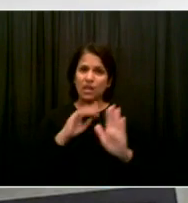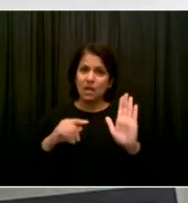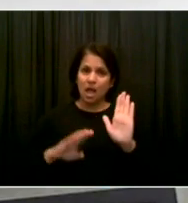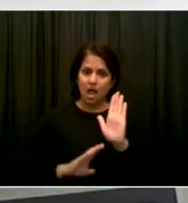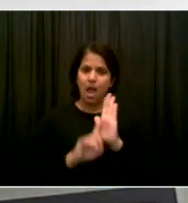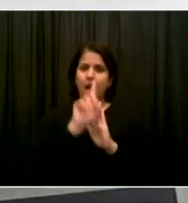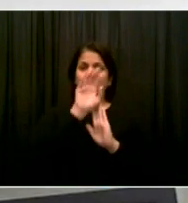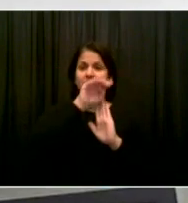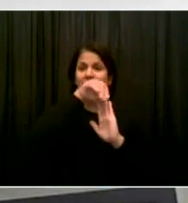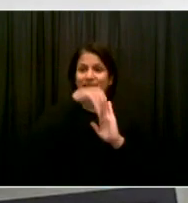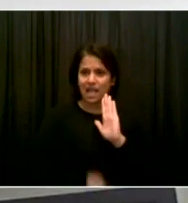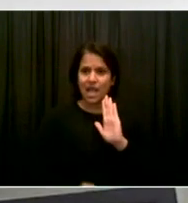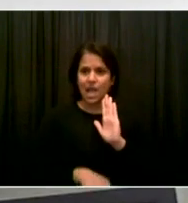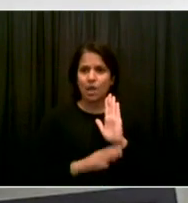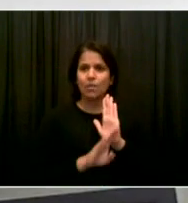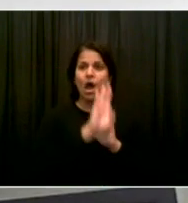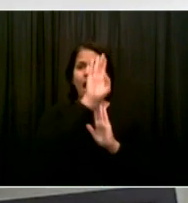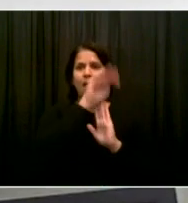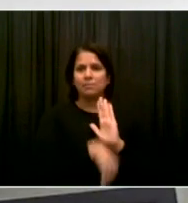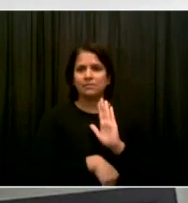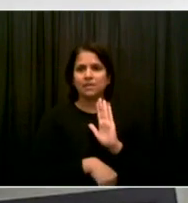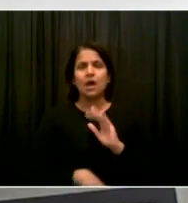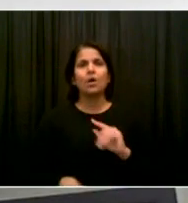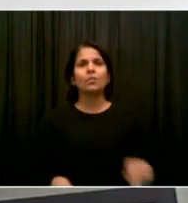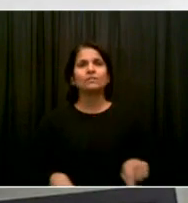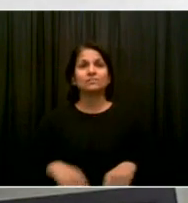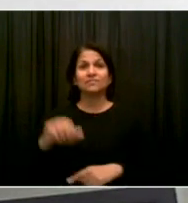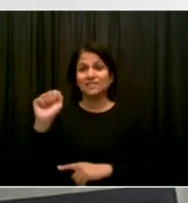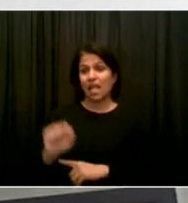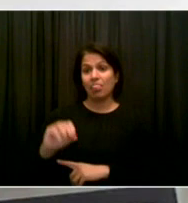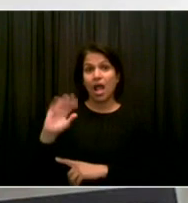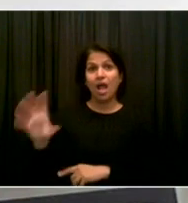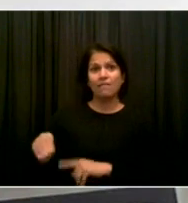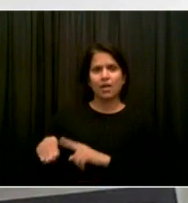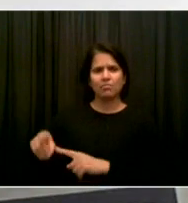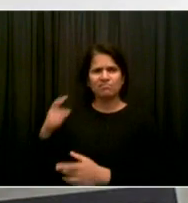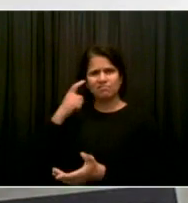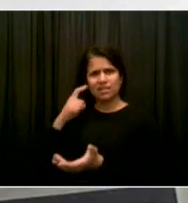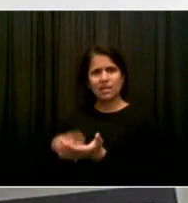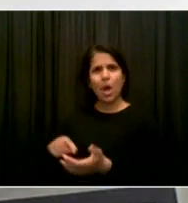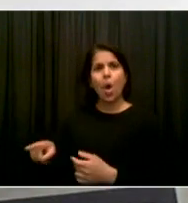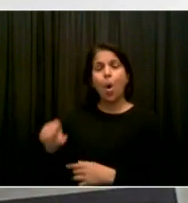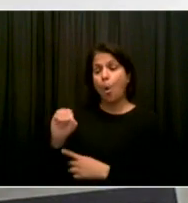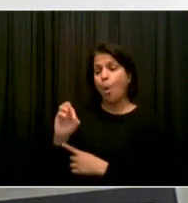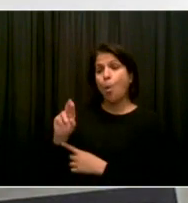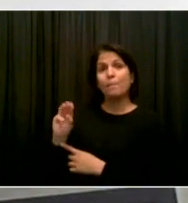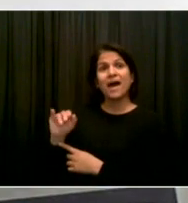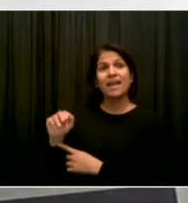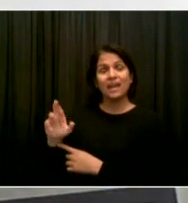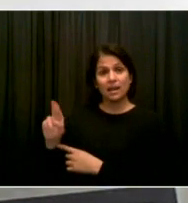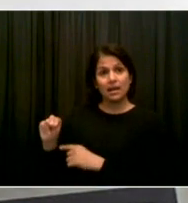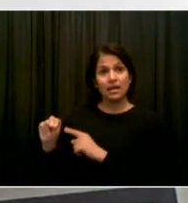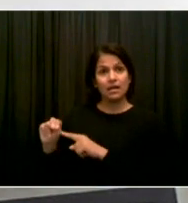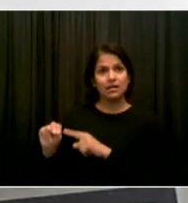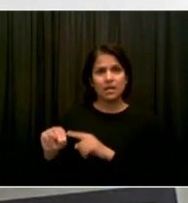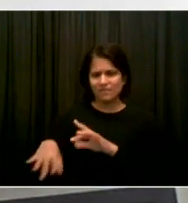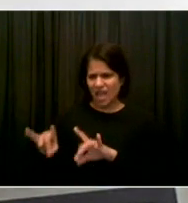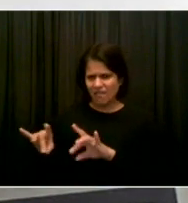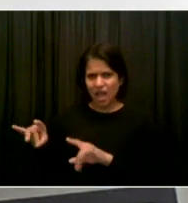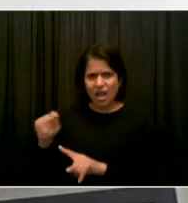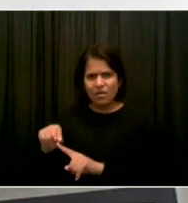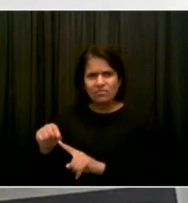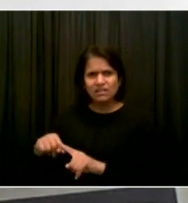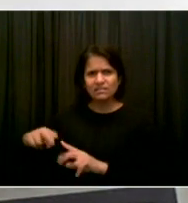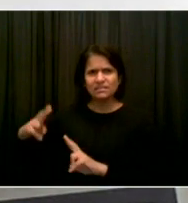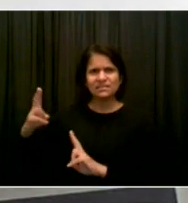which had the earliest, some of the earliest and best data because of the quality of their scientists there, have